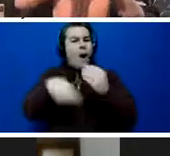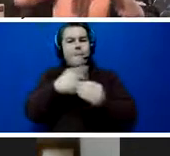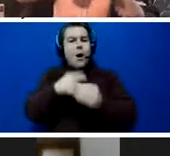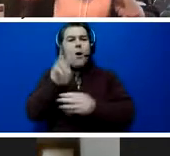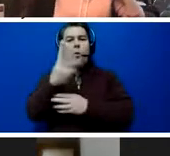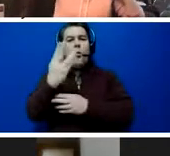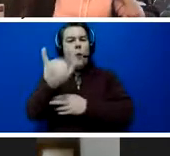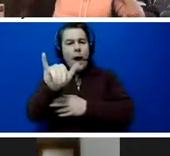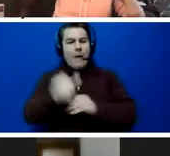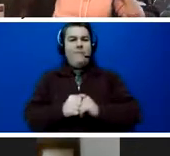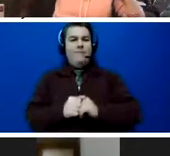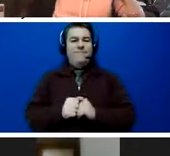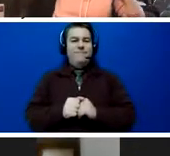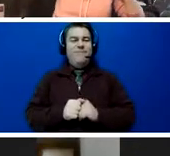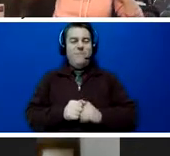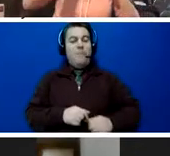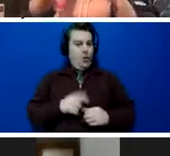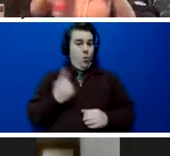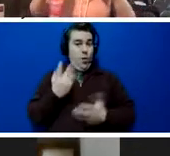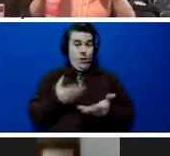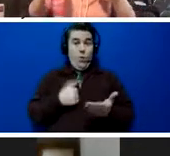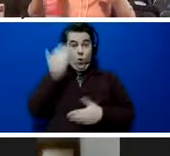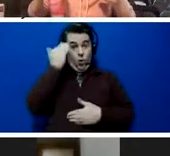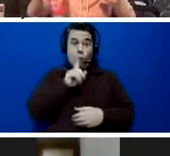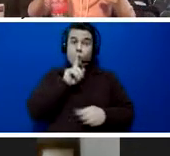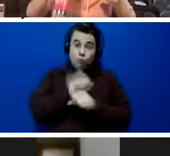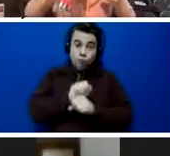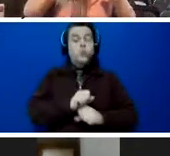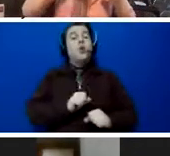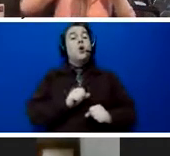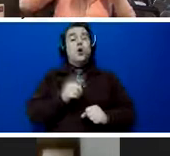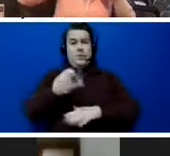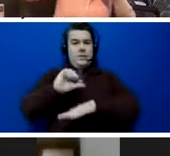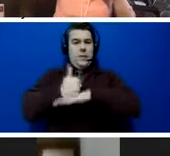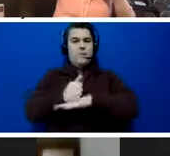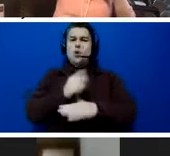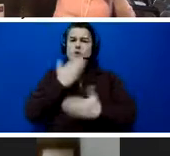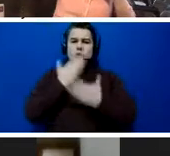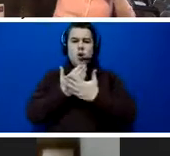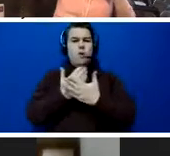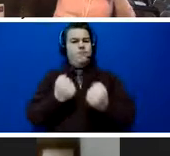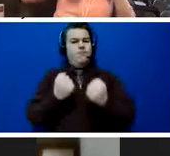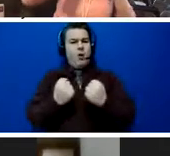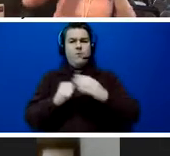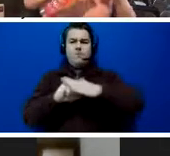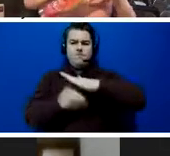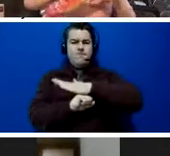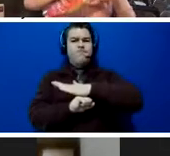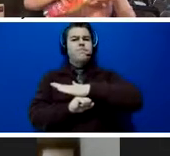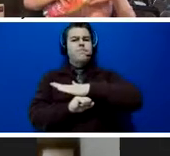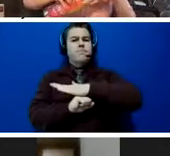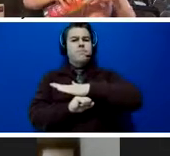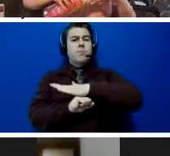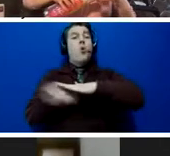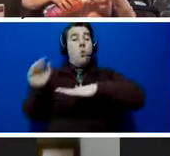And so one of the things that we know for sure is that when you set up a super firm foundation, your building is strong. Your building